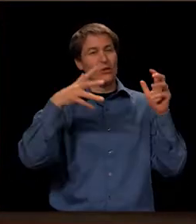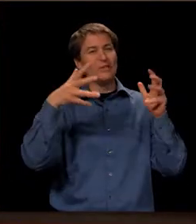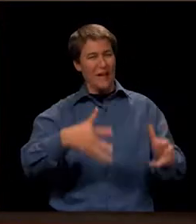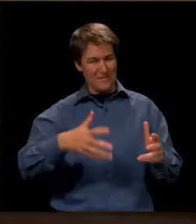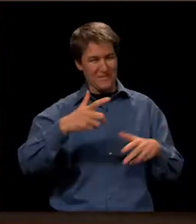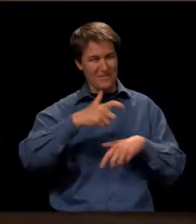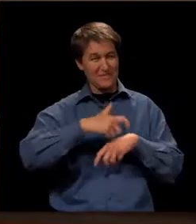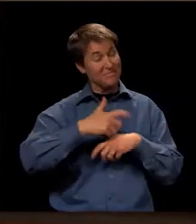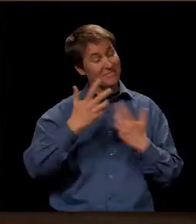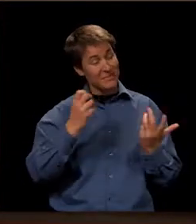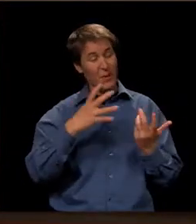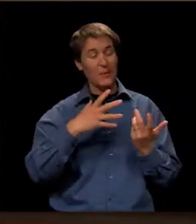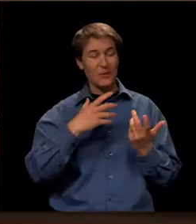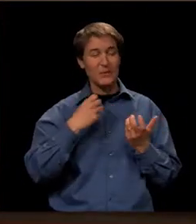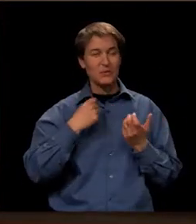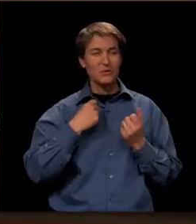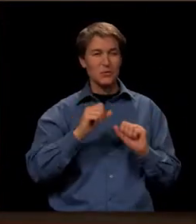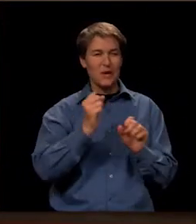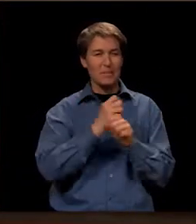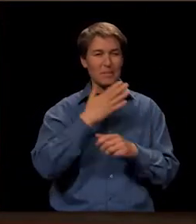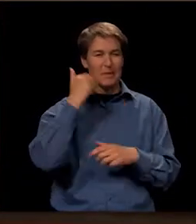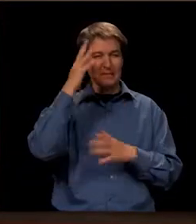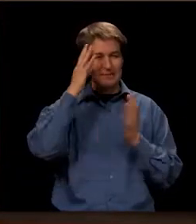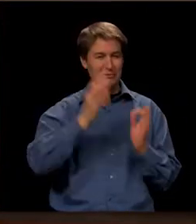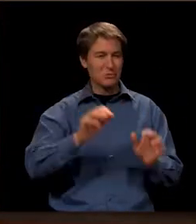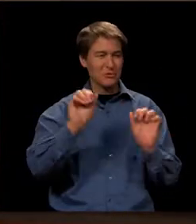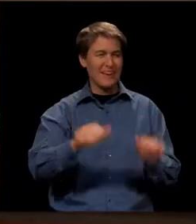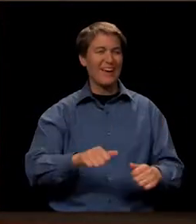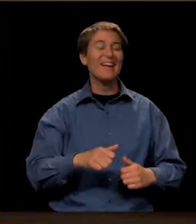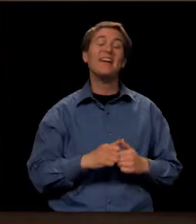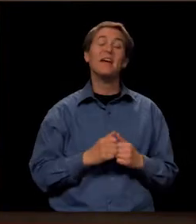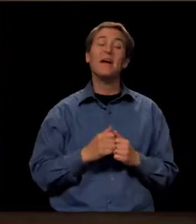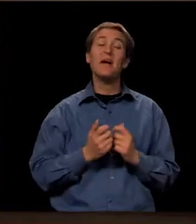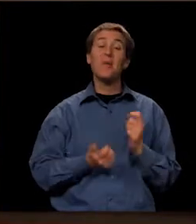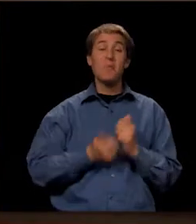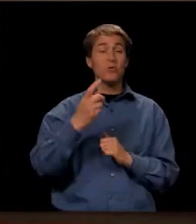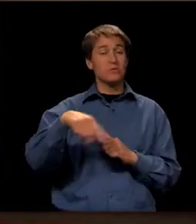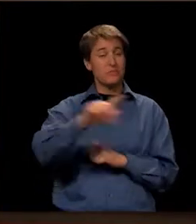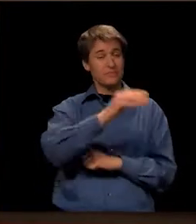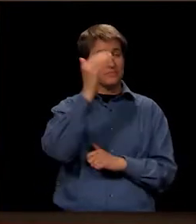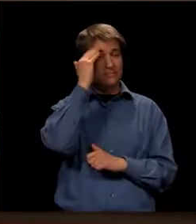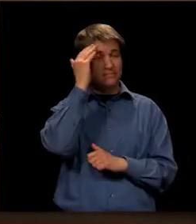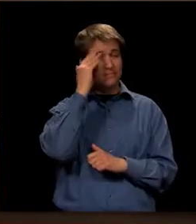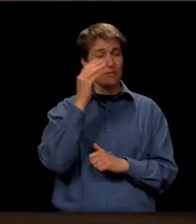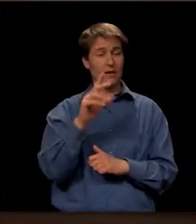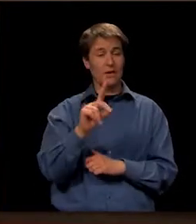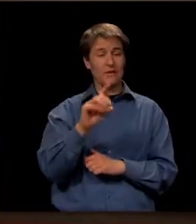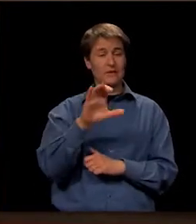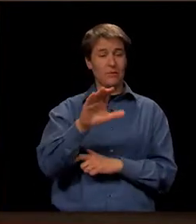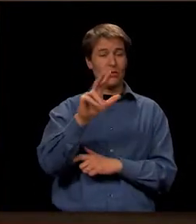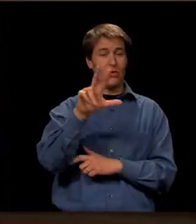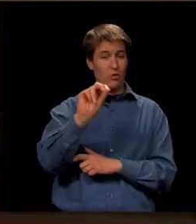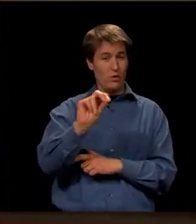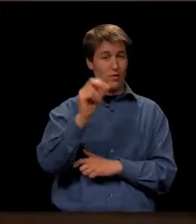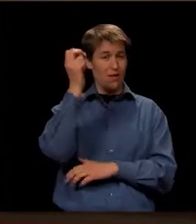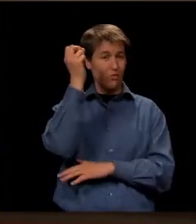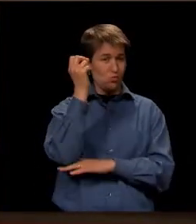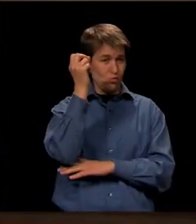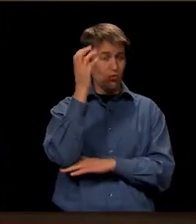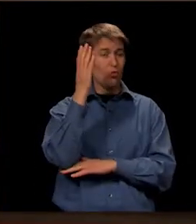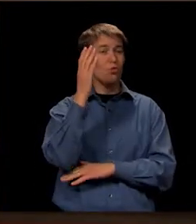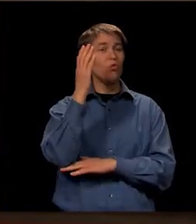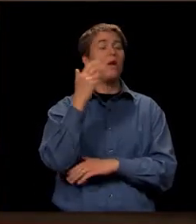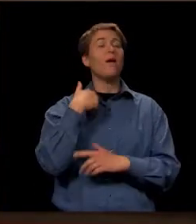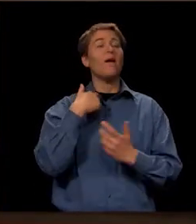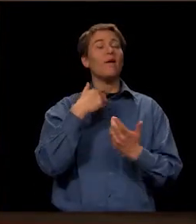continue to try to make the best decision we can. Most of you are aware that at noon on December 30th, the court case dealing with school